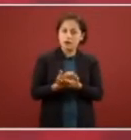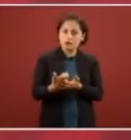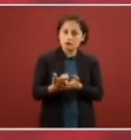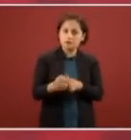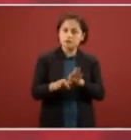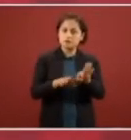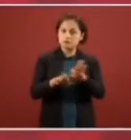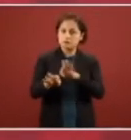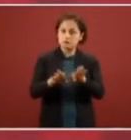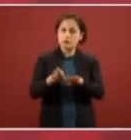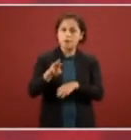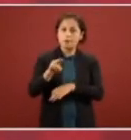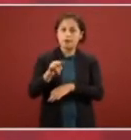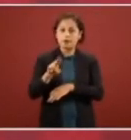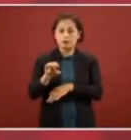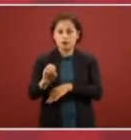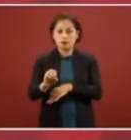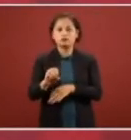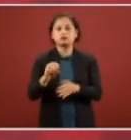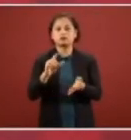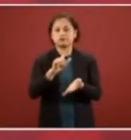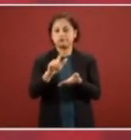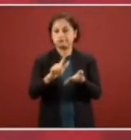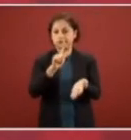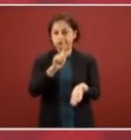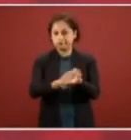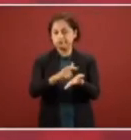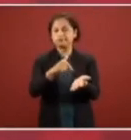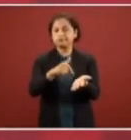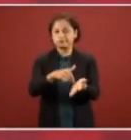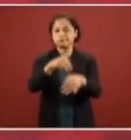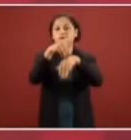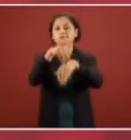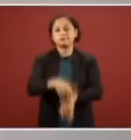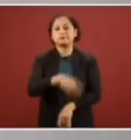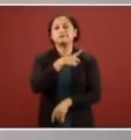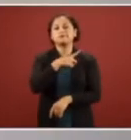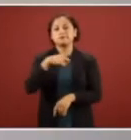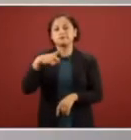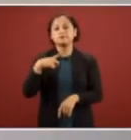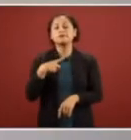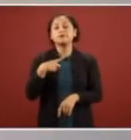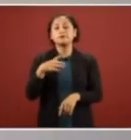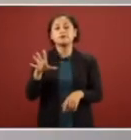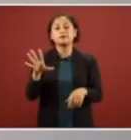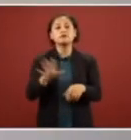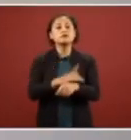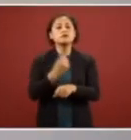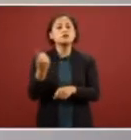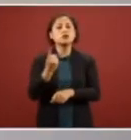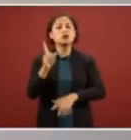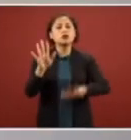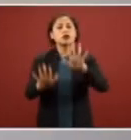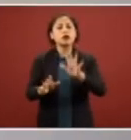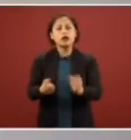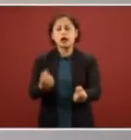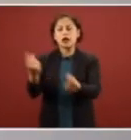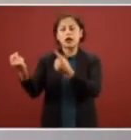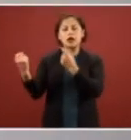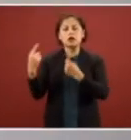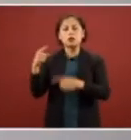porque no se trata de que aumenta el salario raising the salary